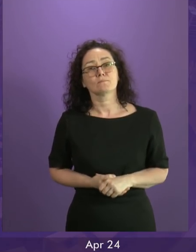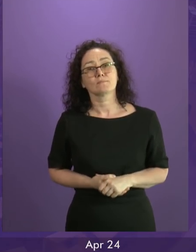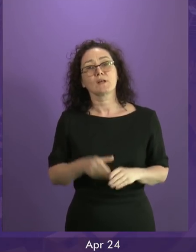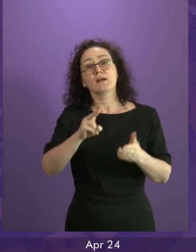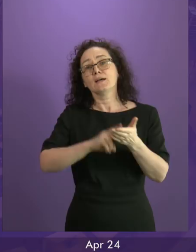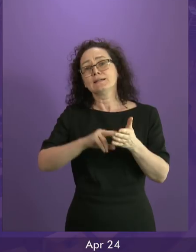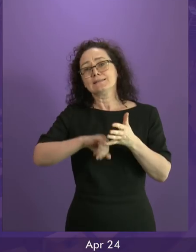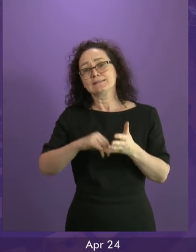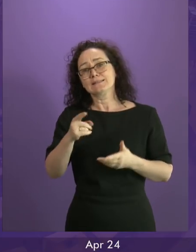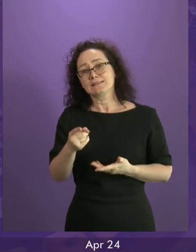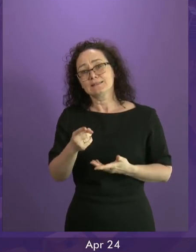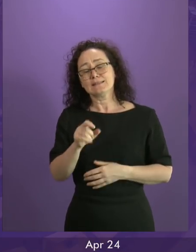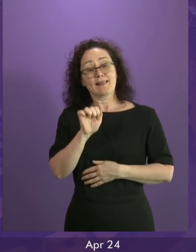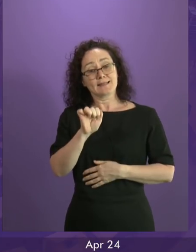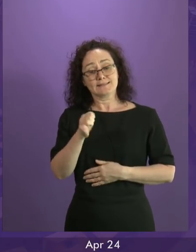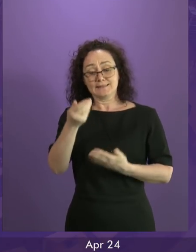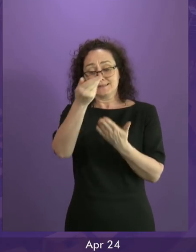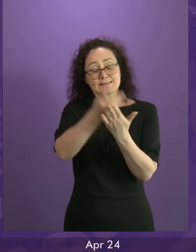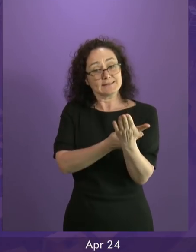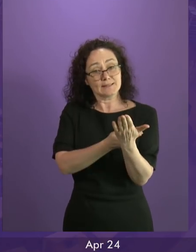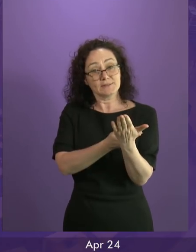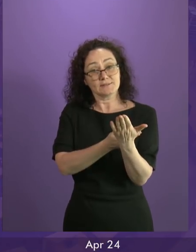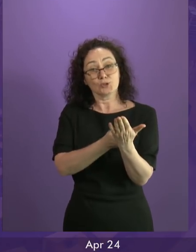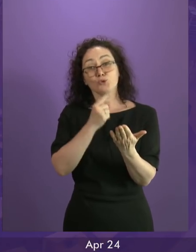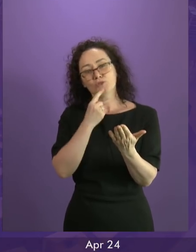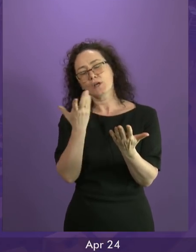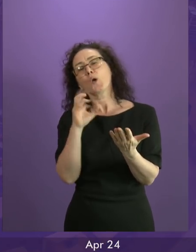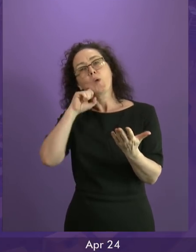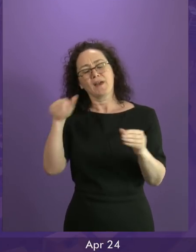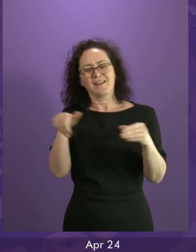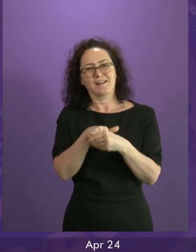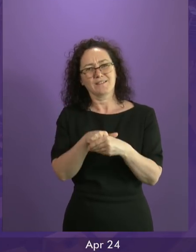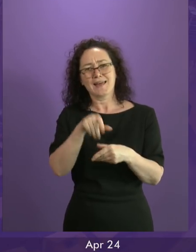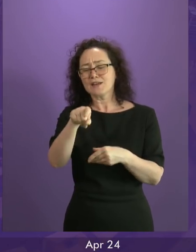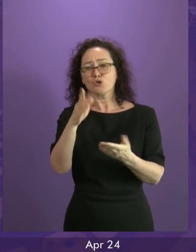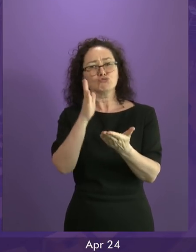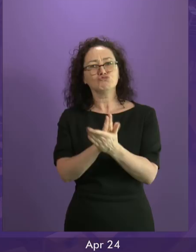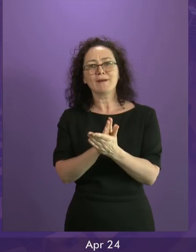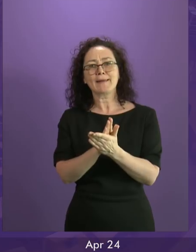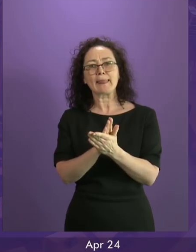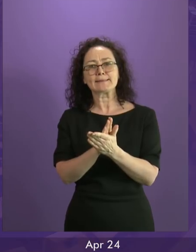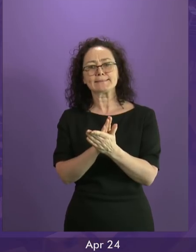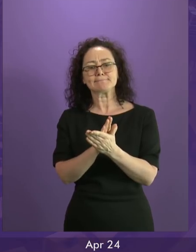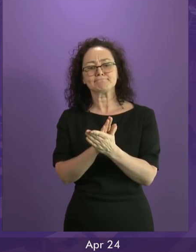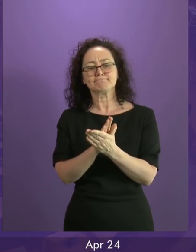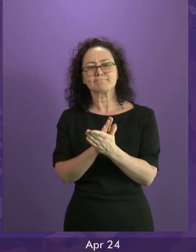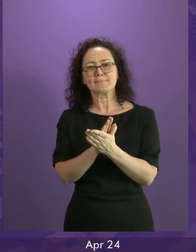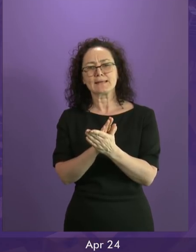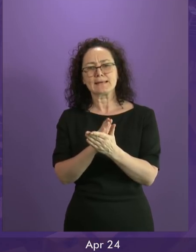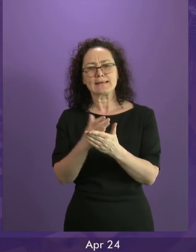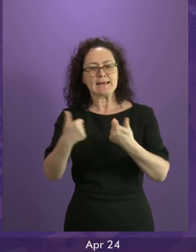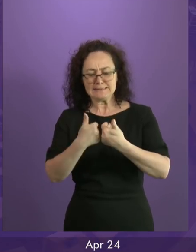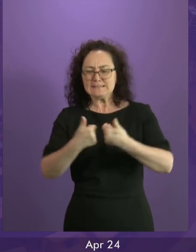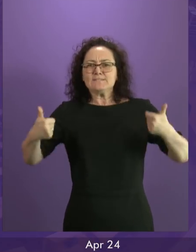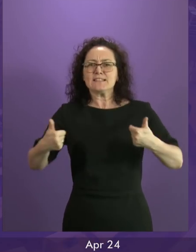her statement is inherently divisive. Astonishingly, the way the First Minister thinks we come together